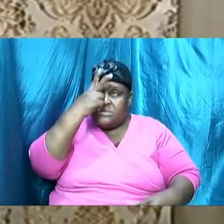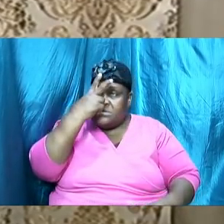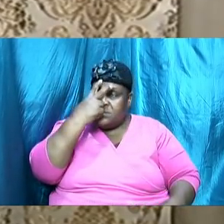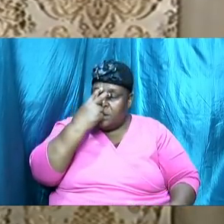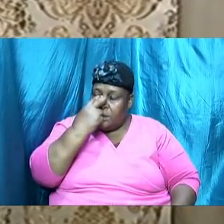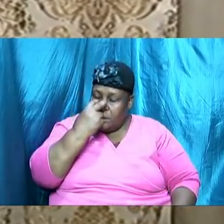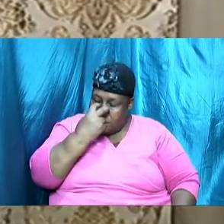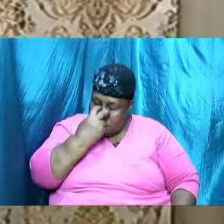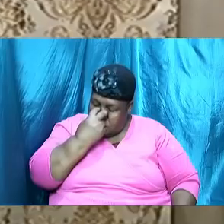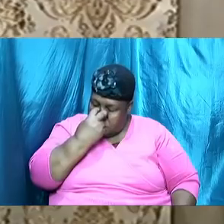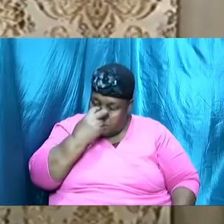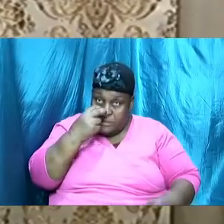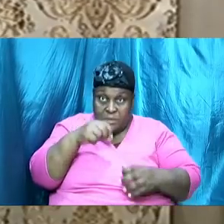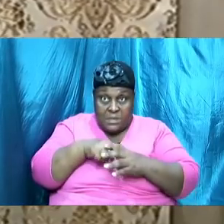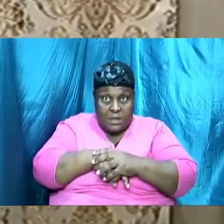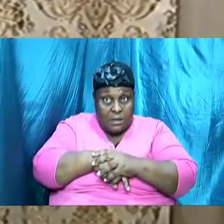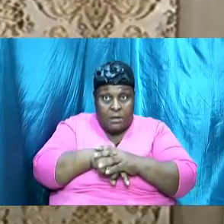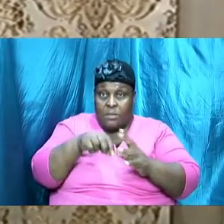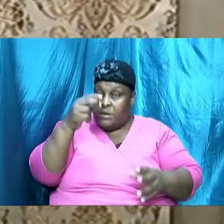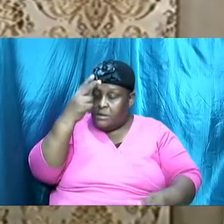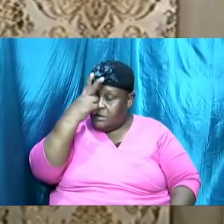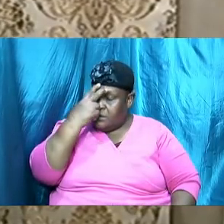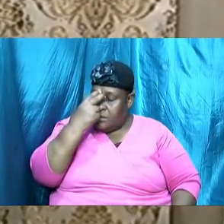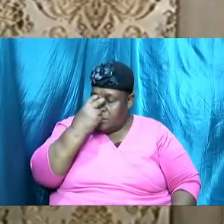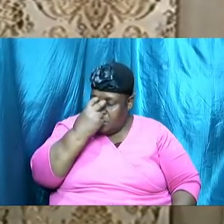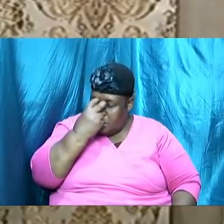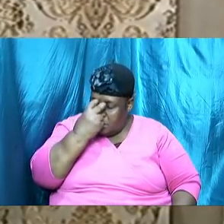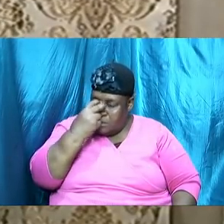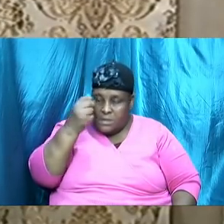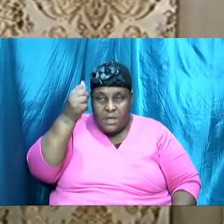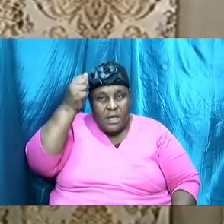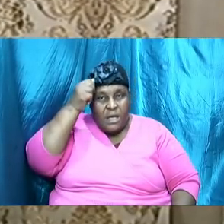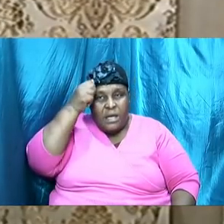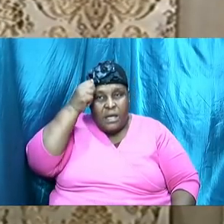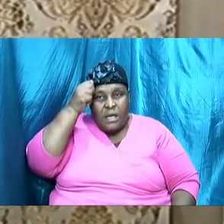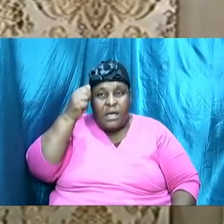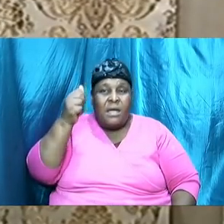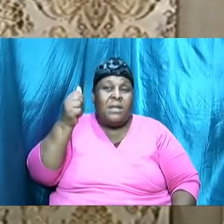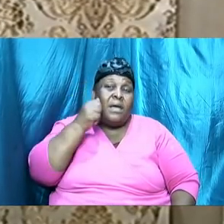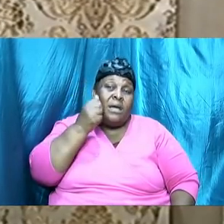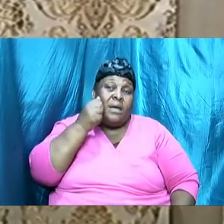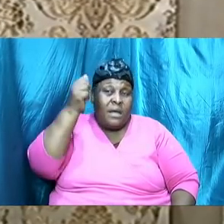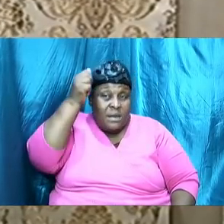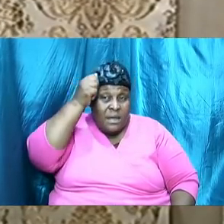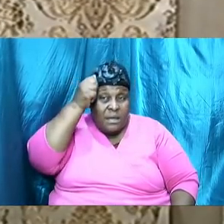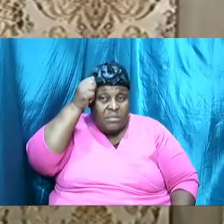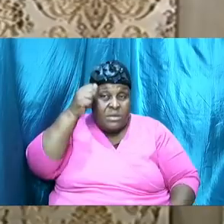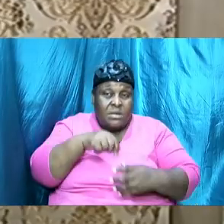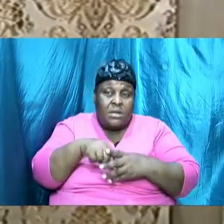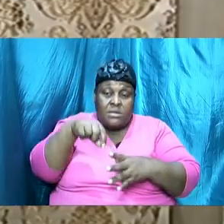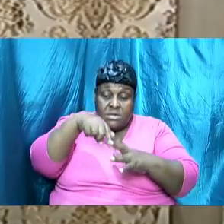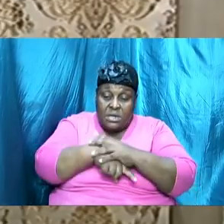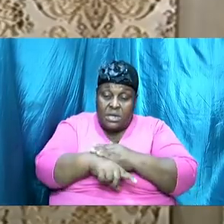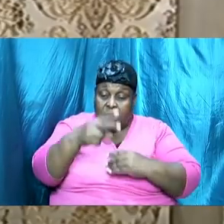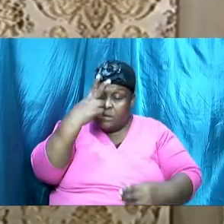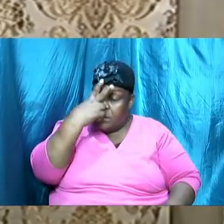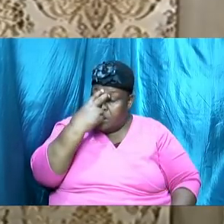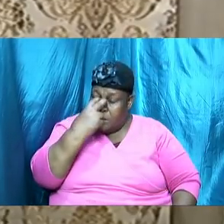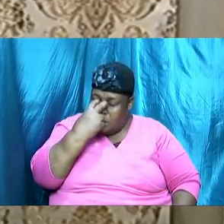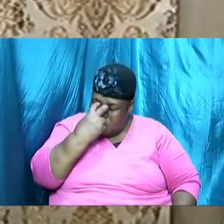over Adam and Adam was in that deep sleep and God